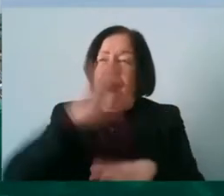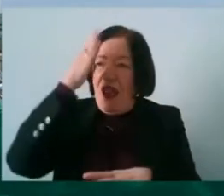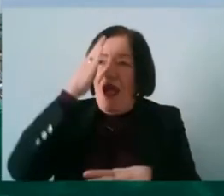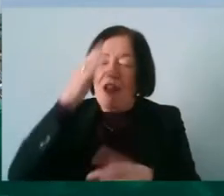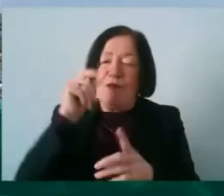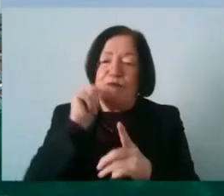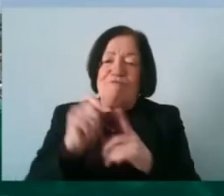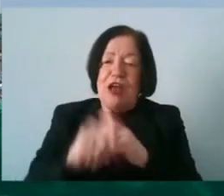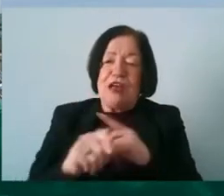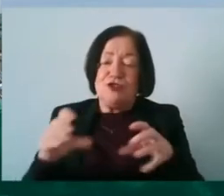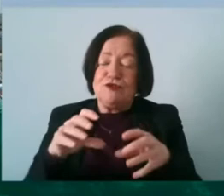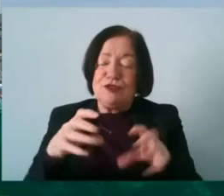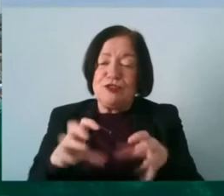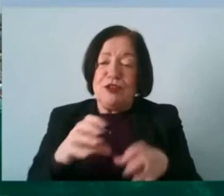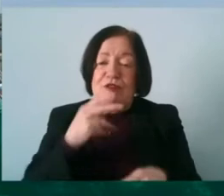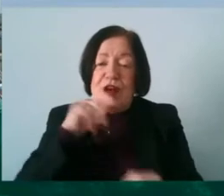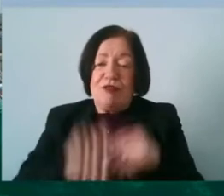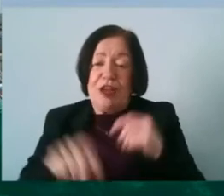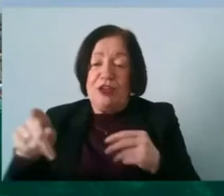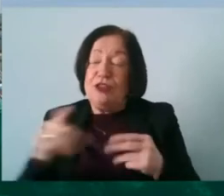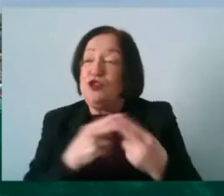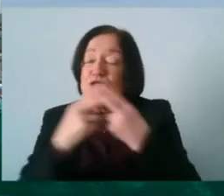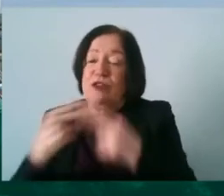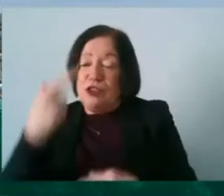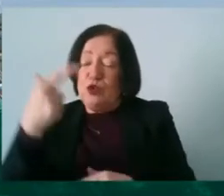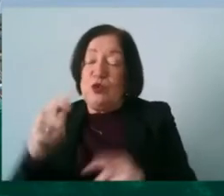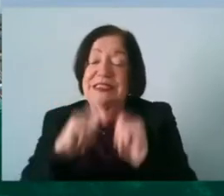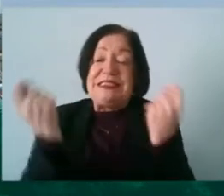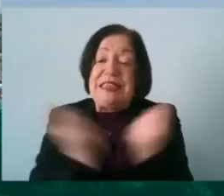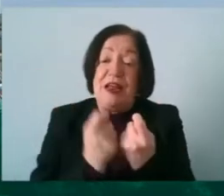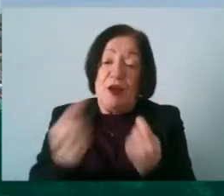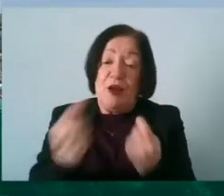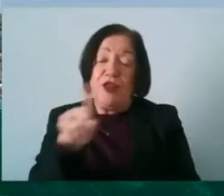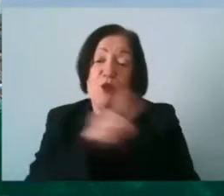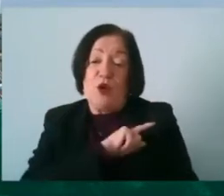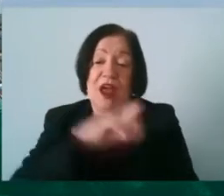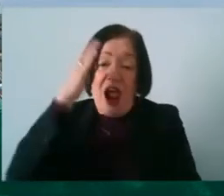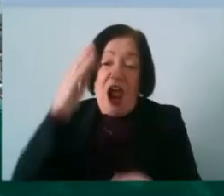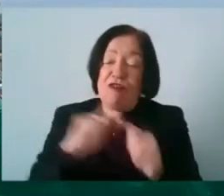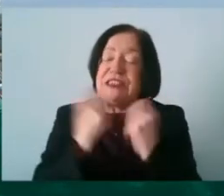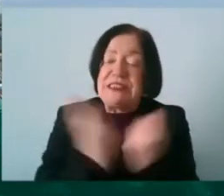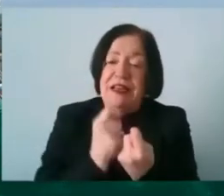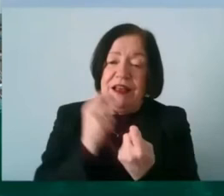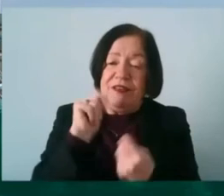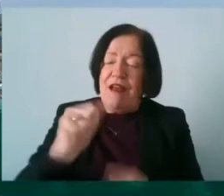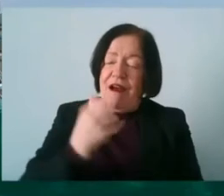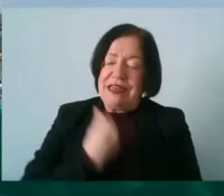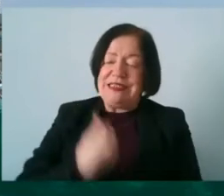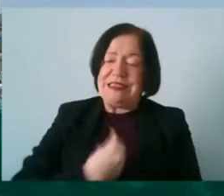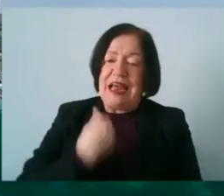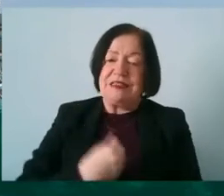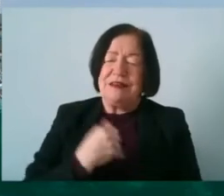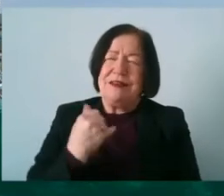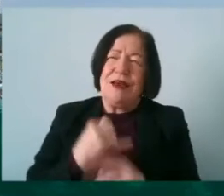league as opposed to united the two the two the two teams and the one one irish team i think the identity of this is so